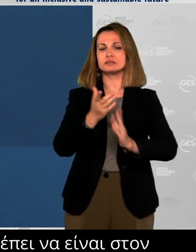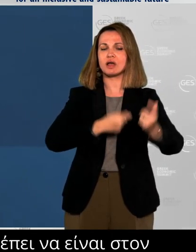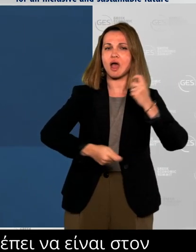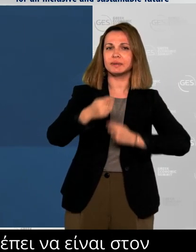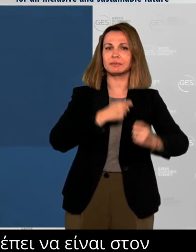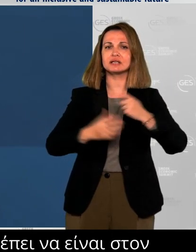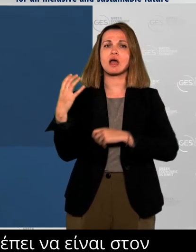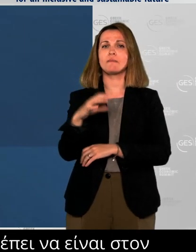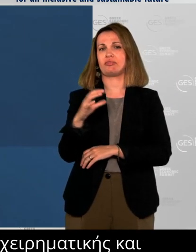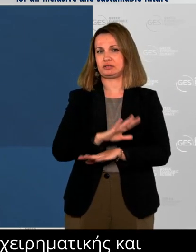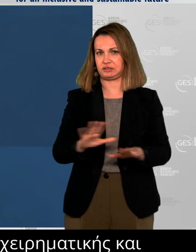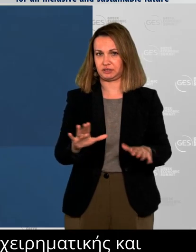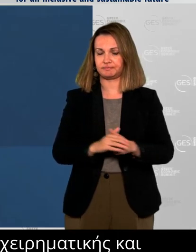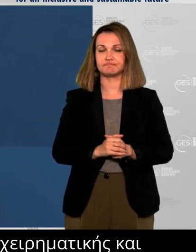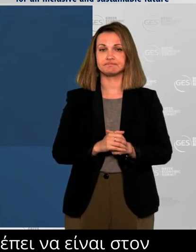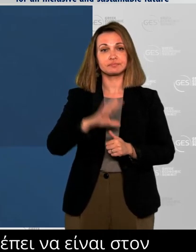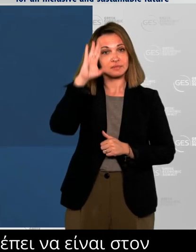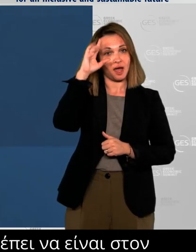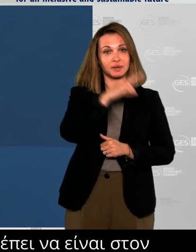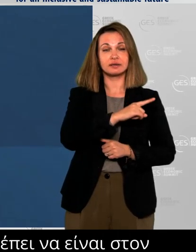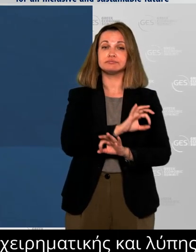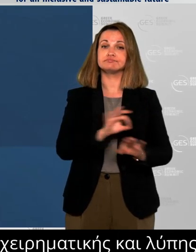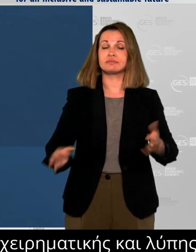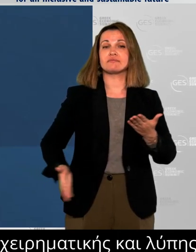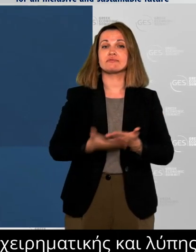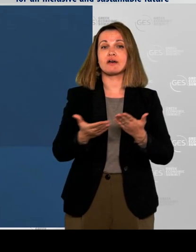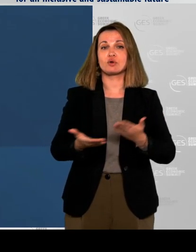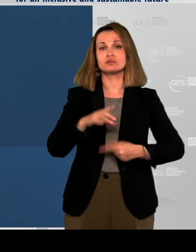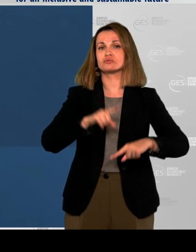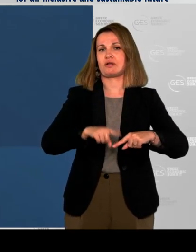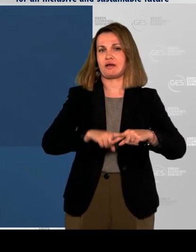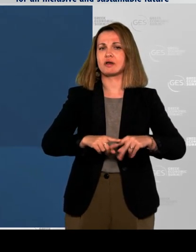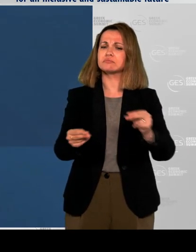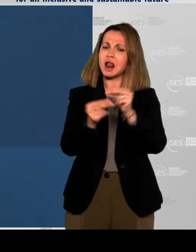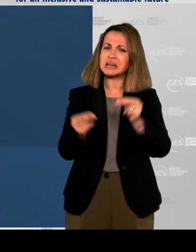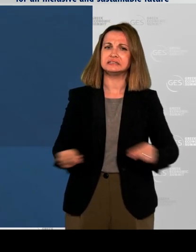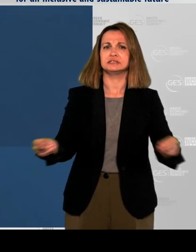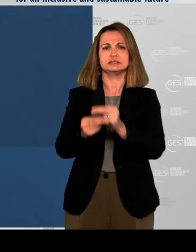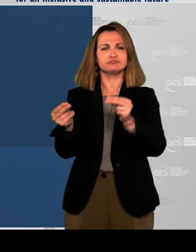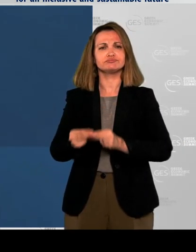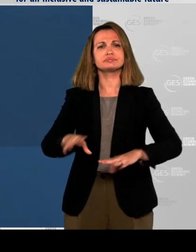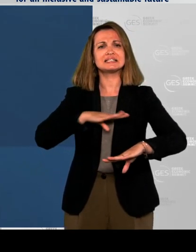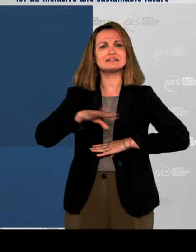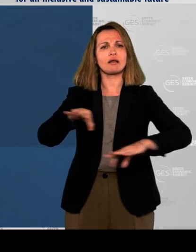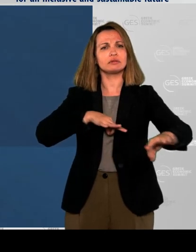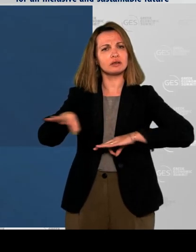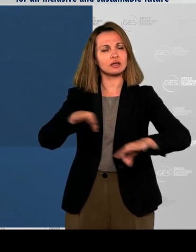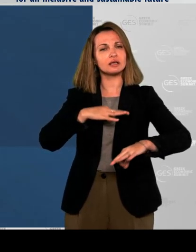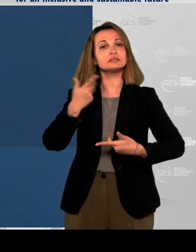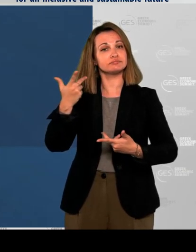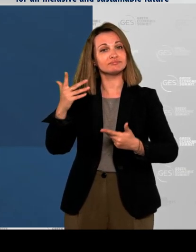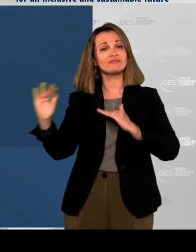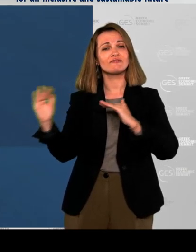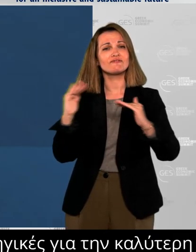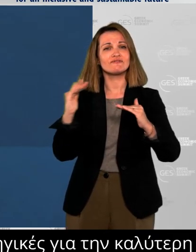technologies and solutions to help protect human life, property and Greece's spectacular natural heritage. Whether it